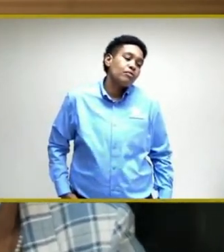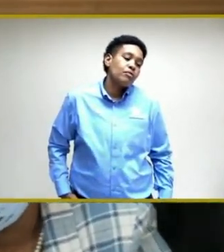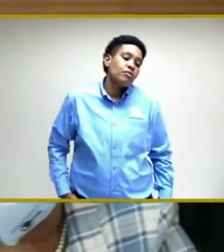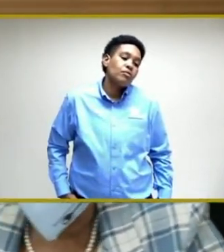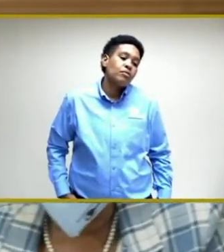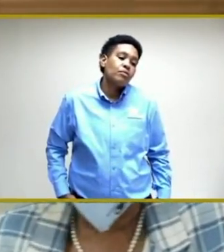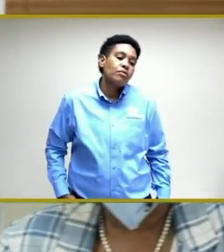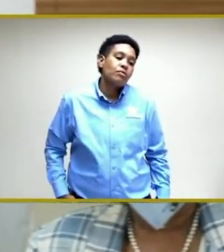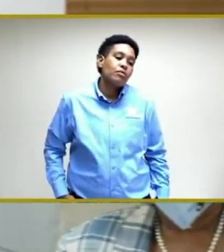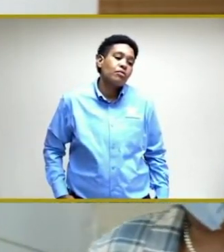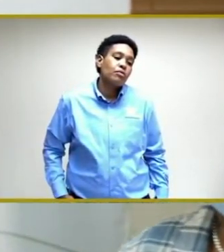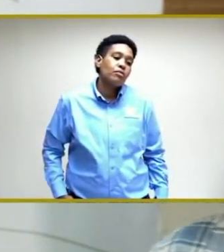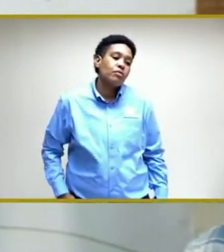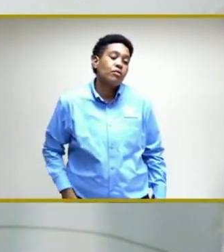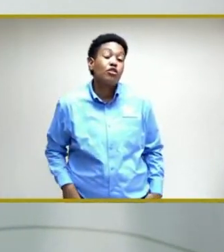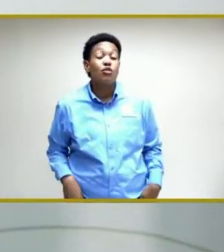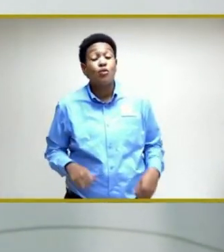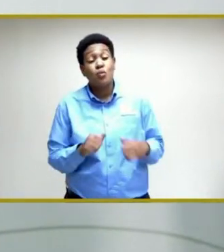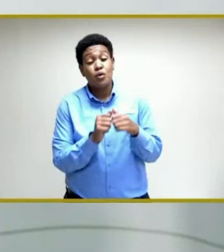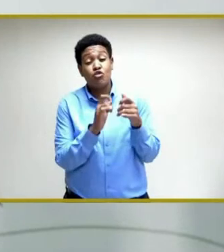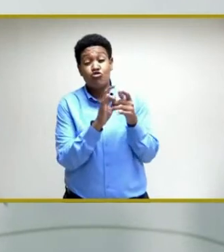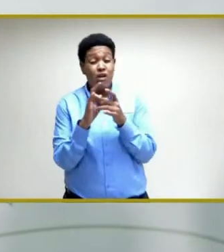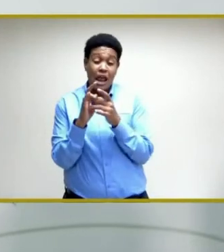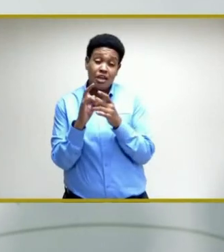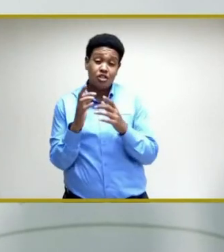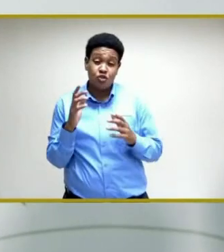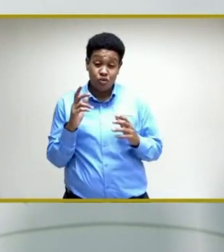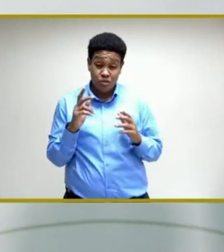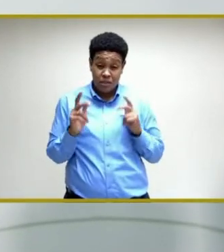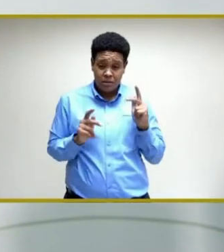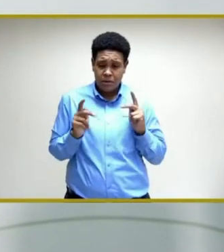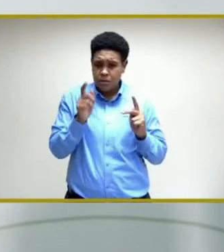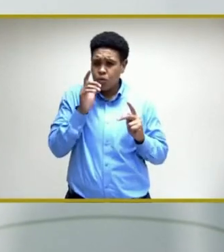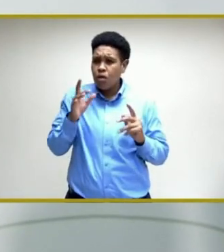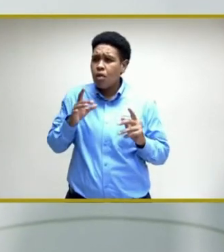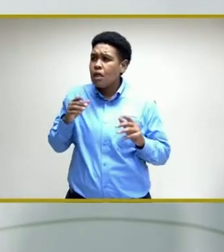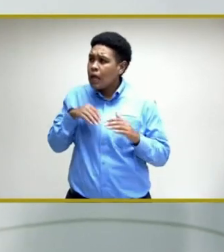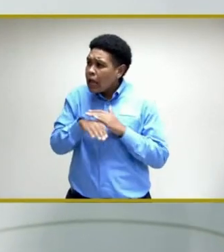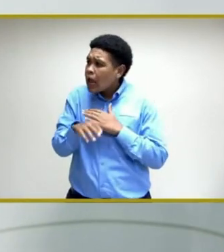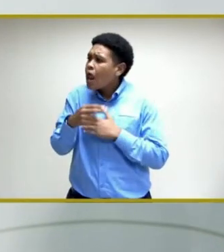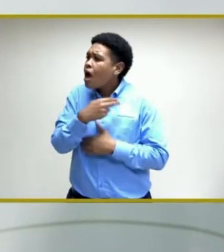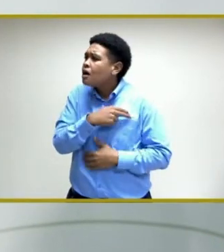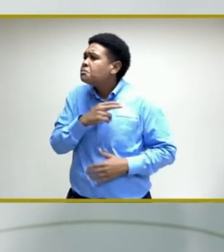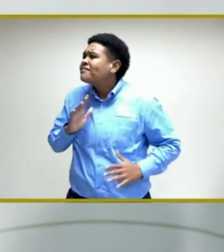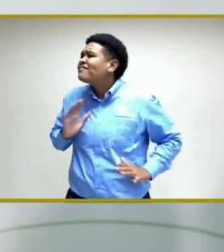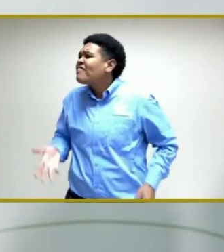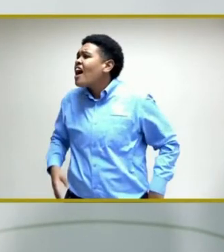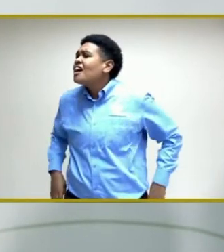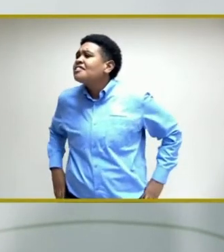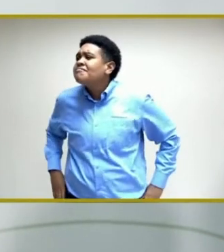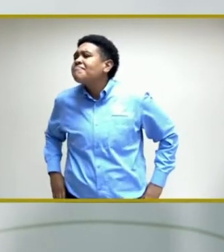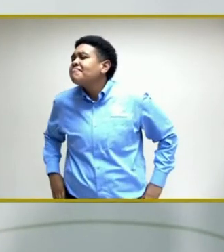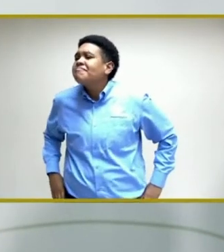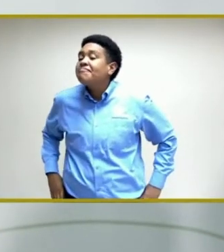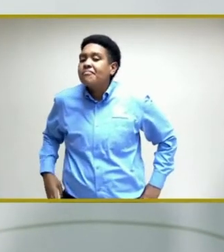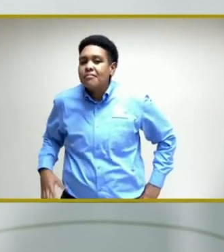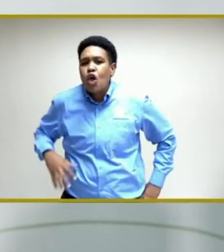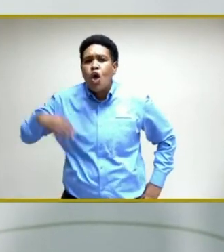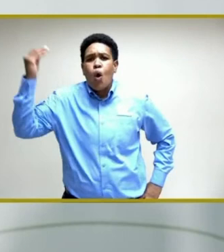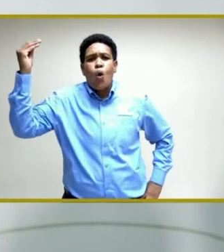with relation to the questionable persons going into hospital and contracting COVID,